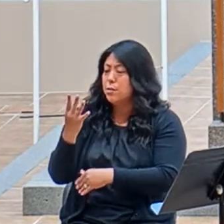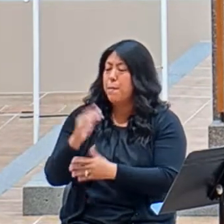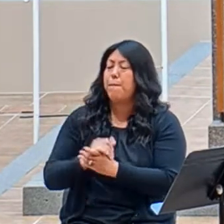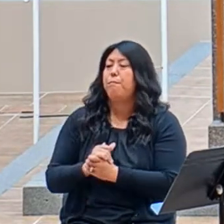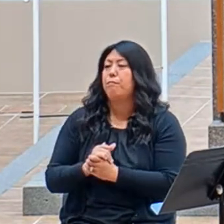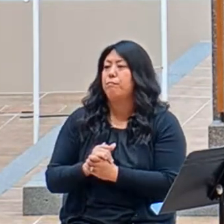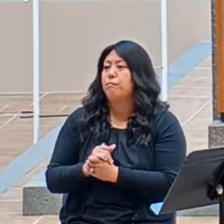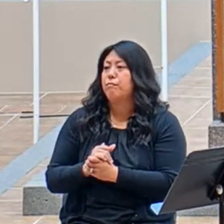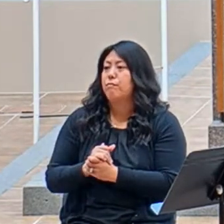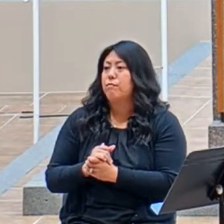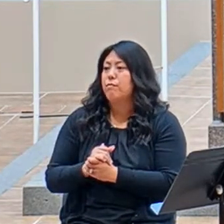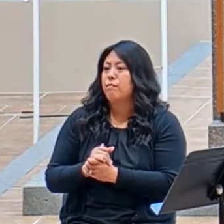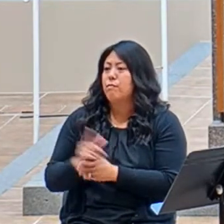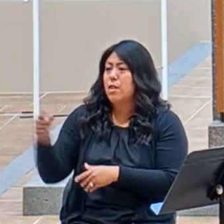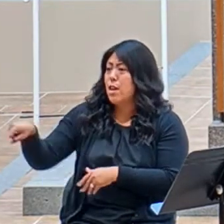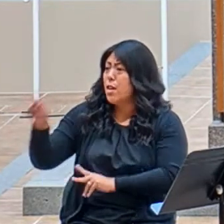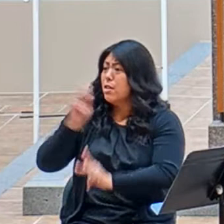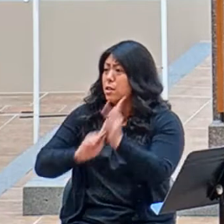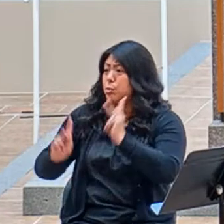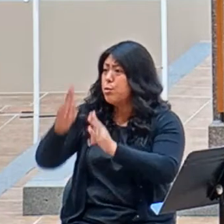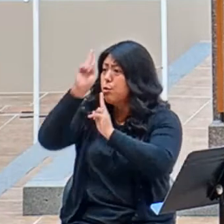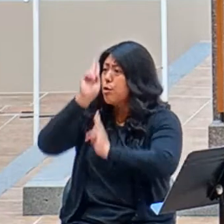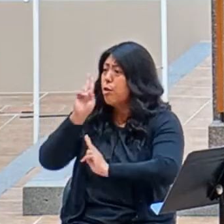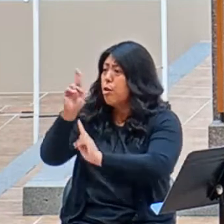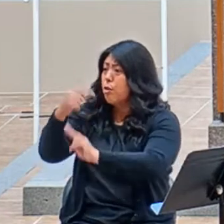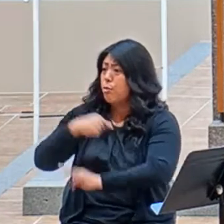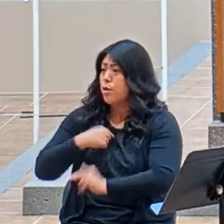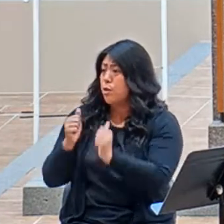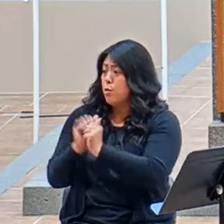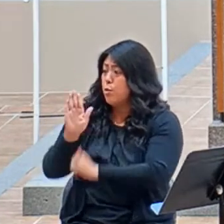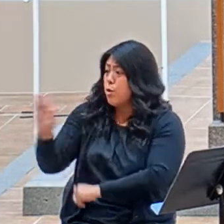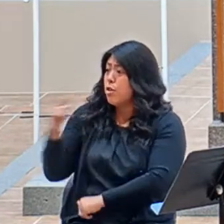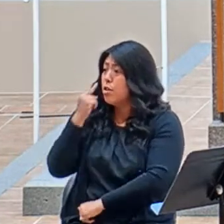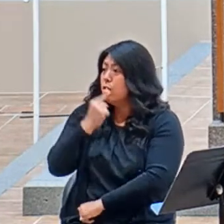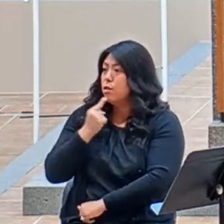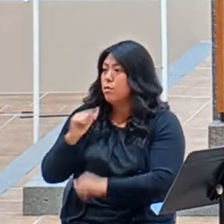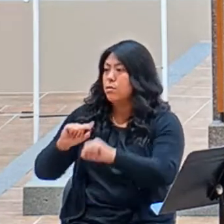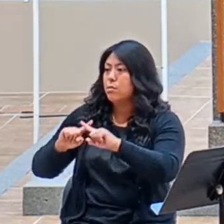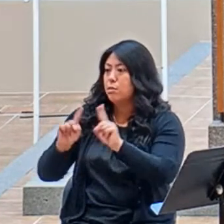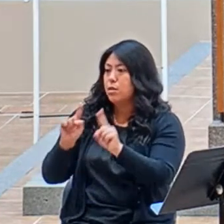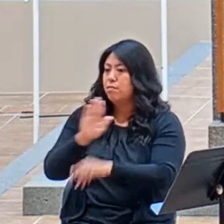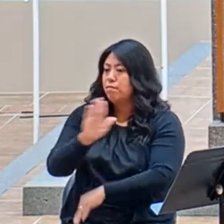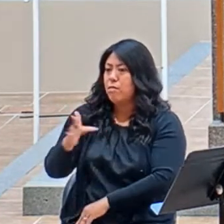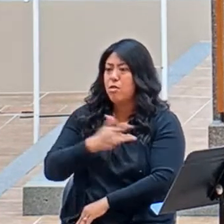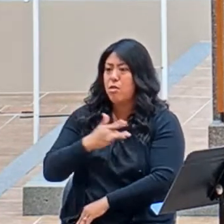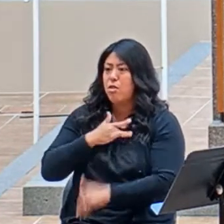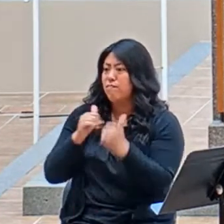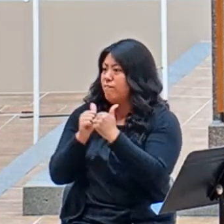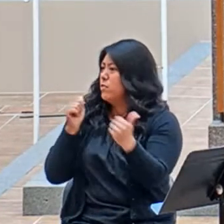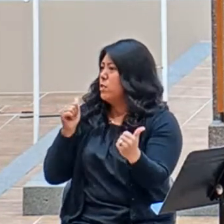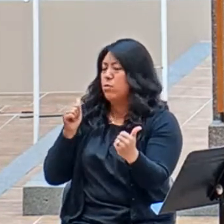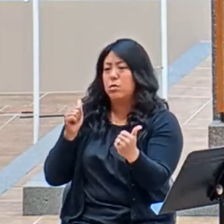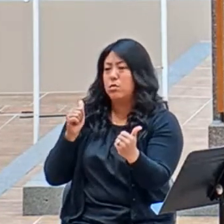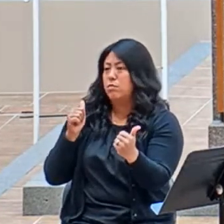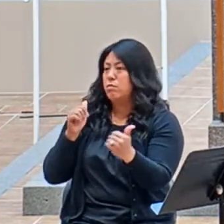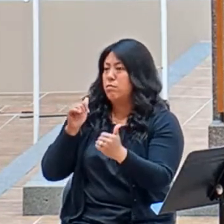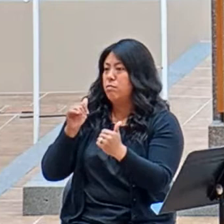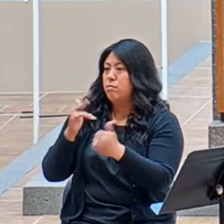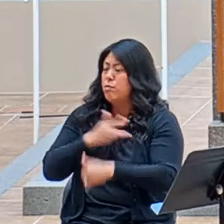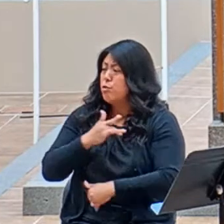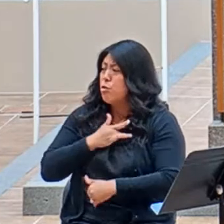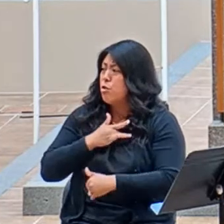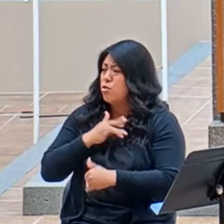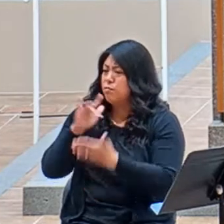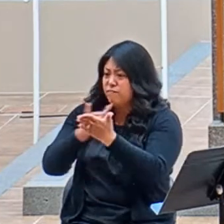says, This people honors me with their lips, but their hearts are far from me. And he leaves